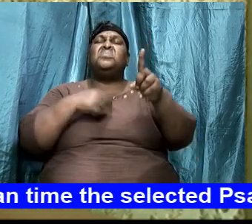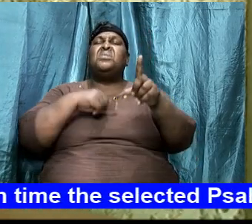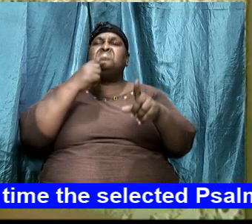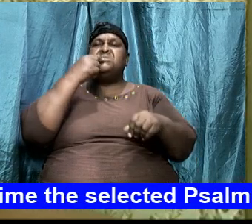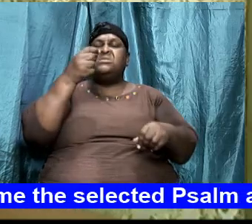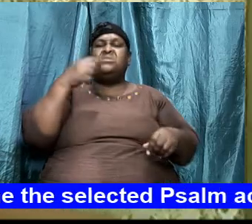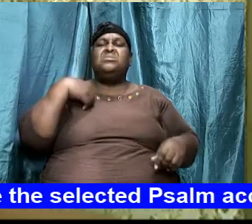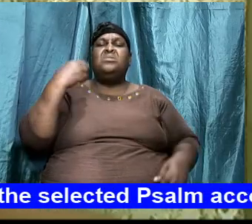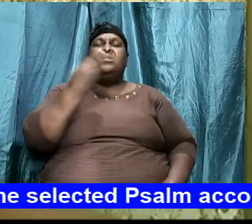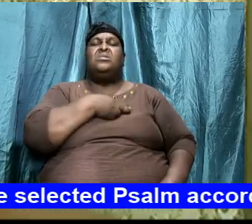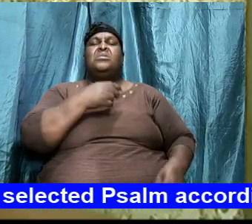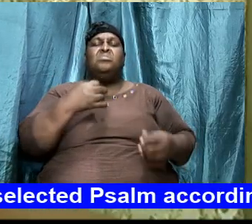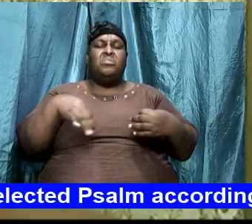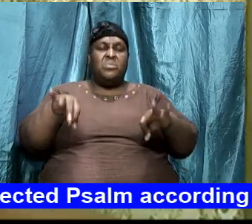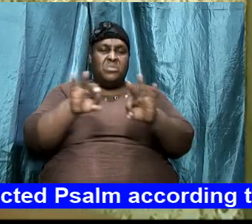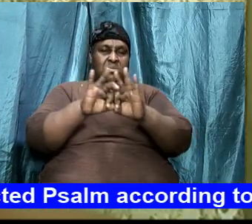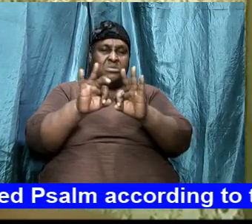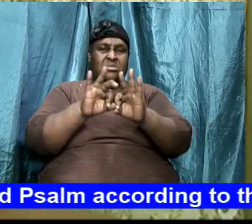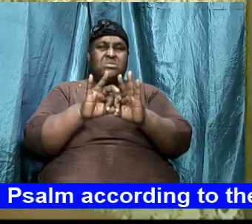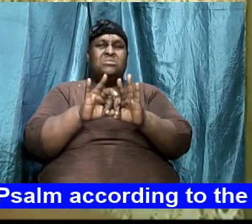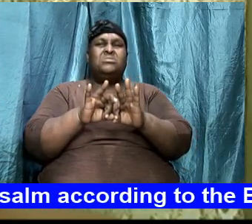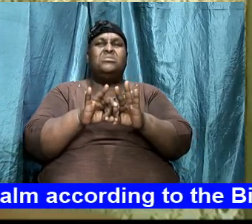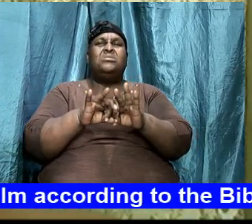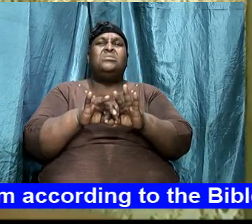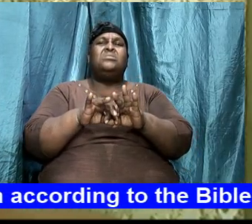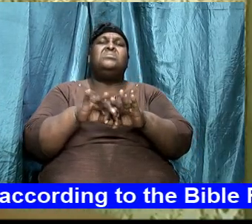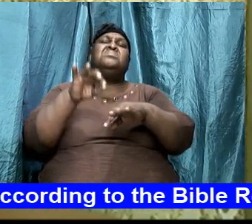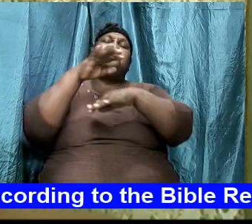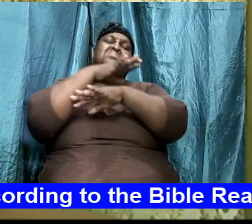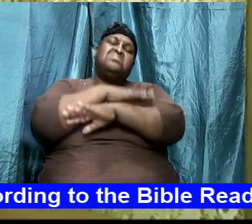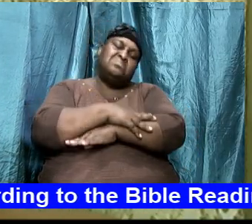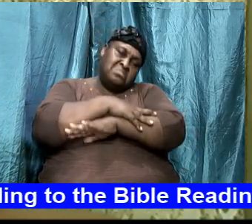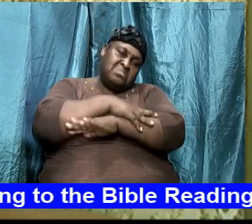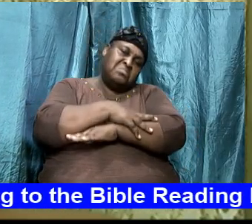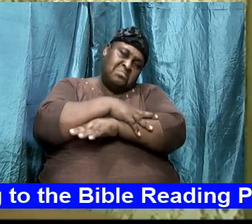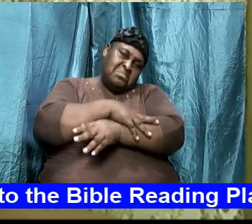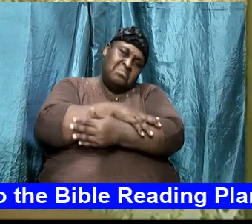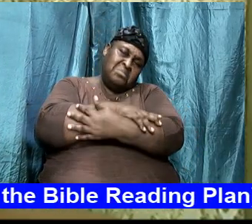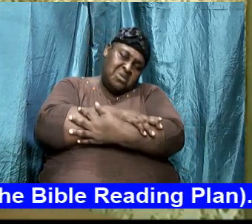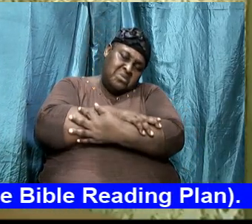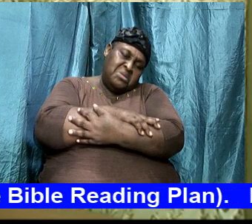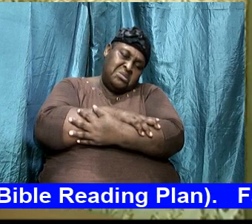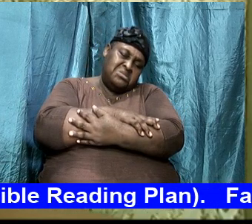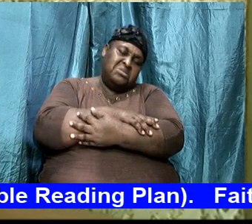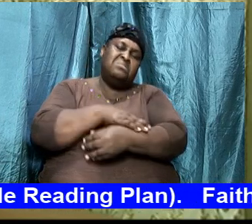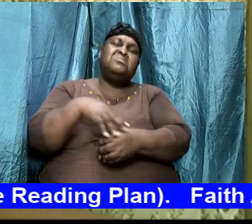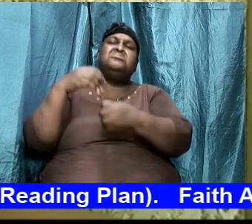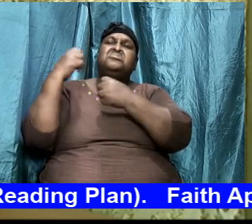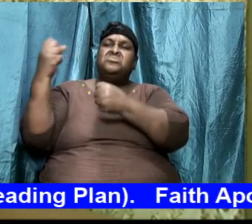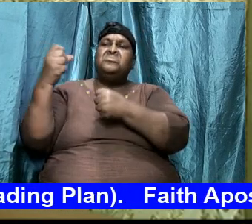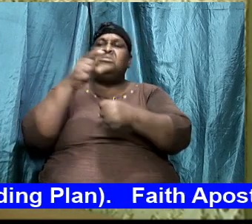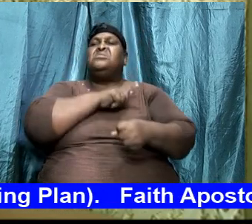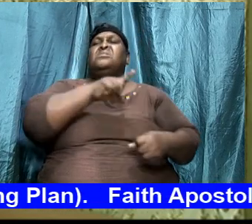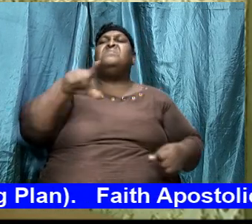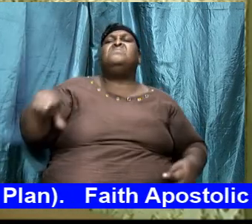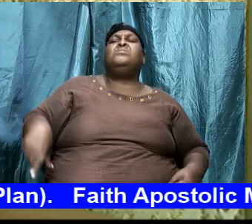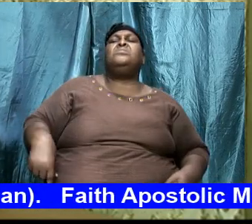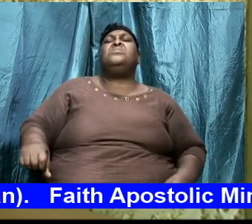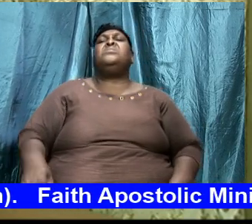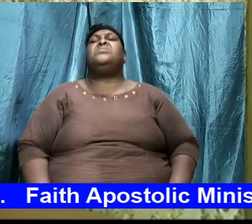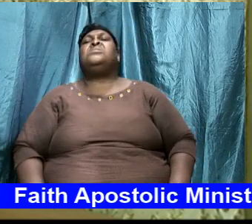important then to rest upon the strength of the Lord